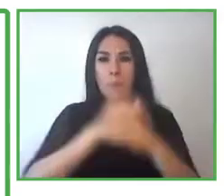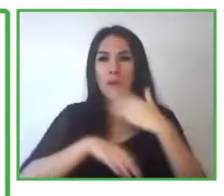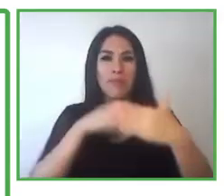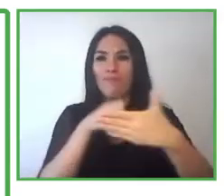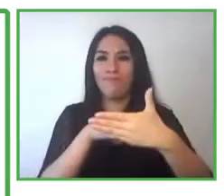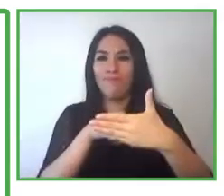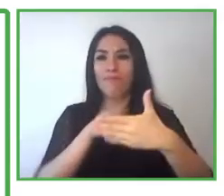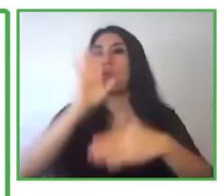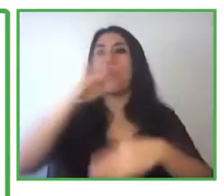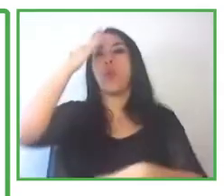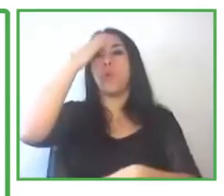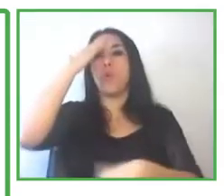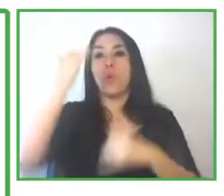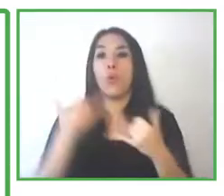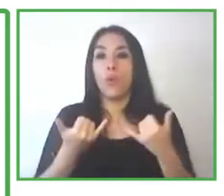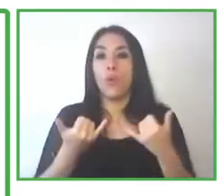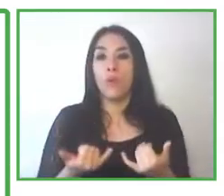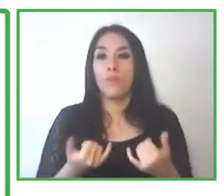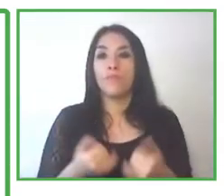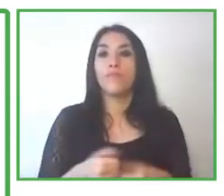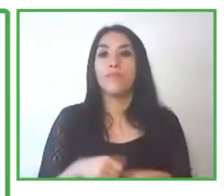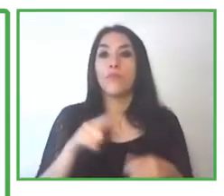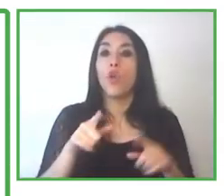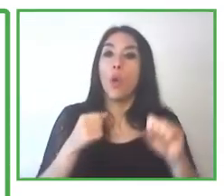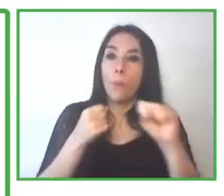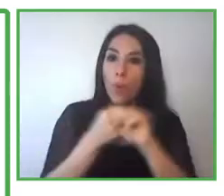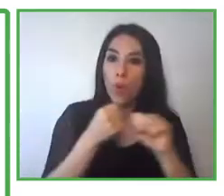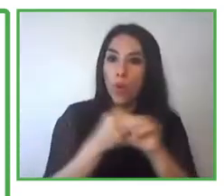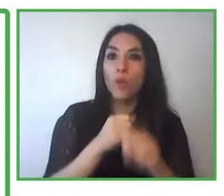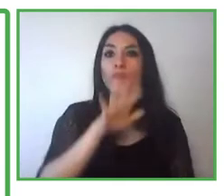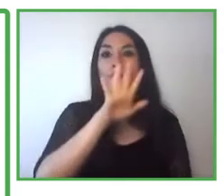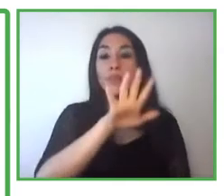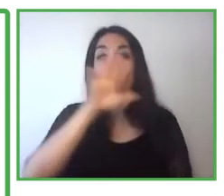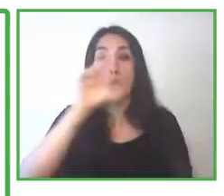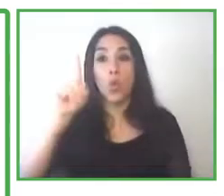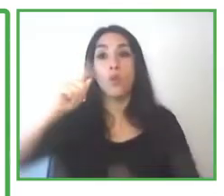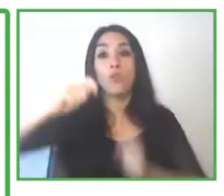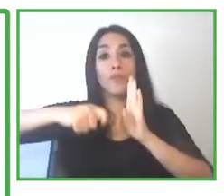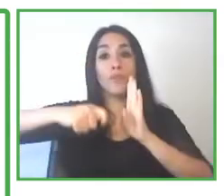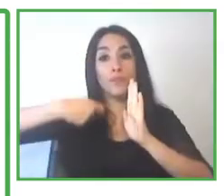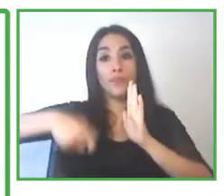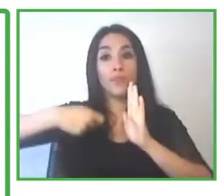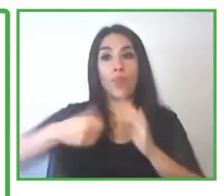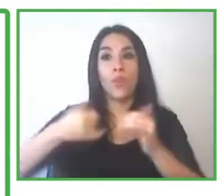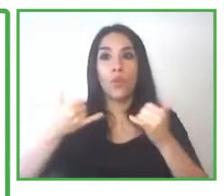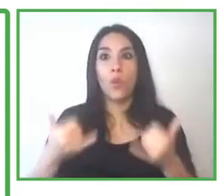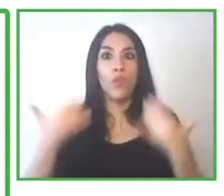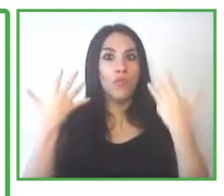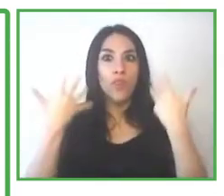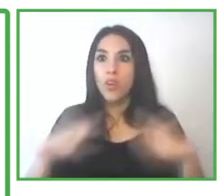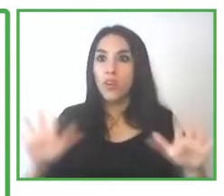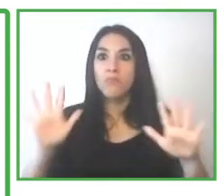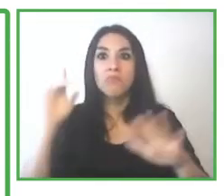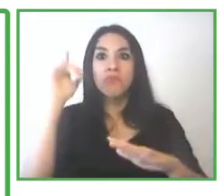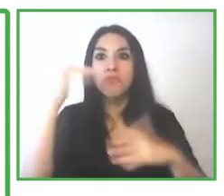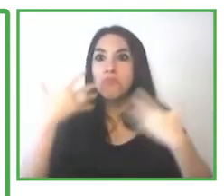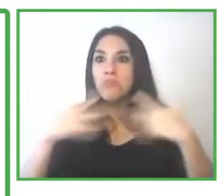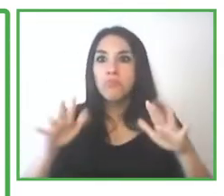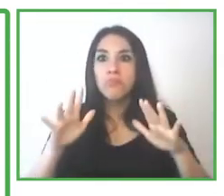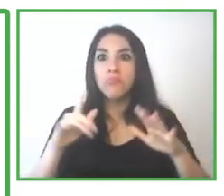far, Impact Transfer has supported 41 projects and many of those have already started to be